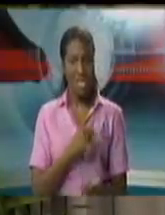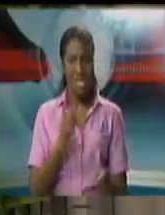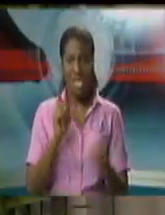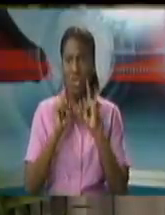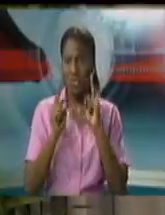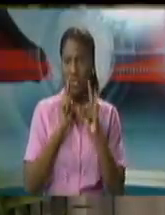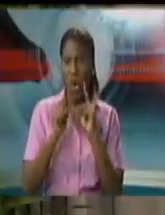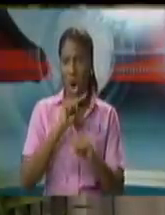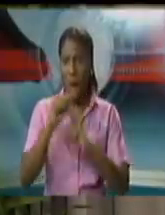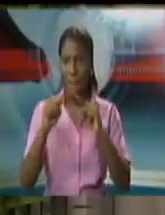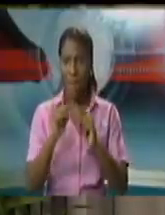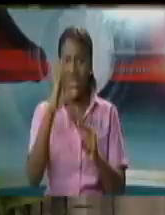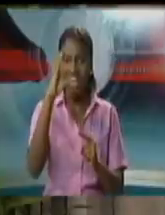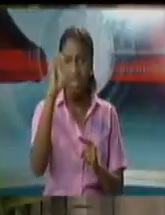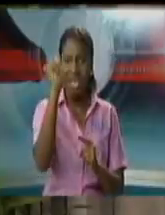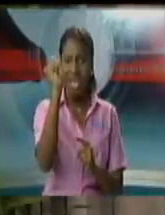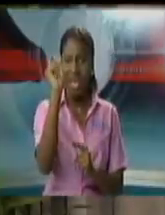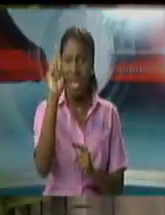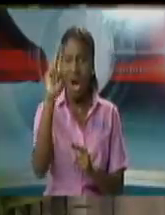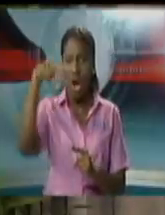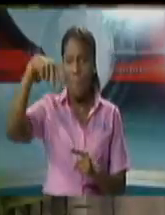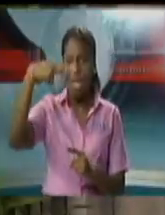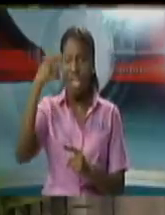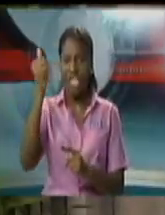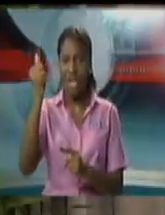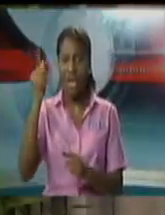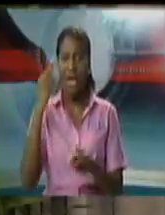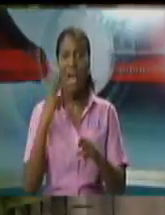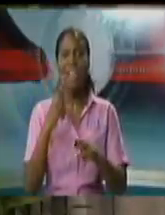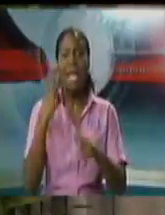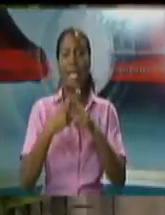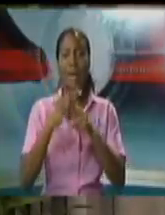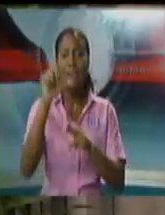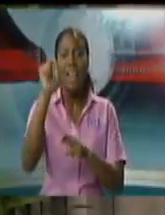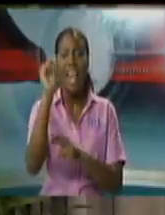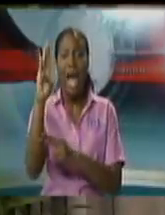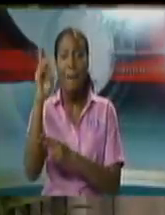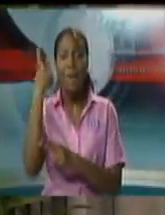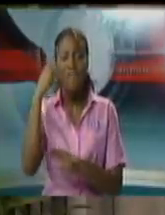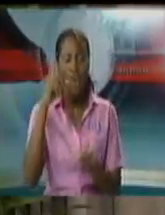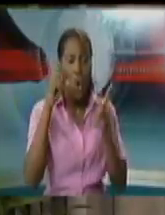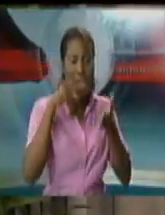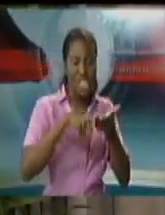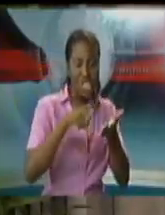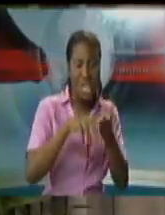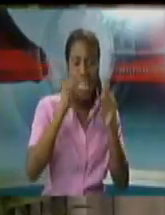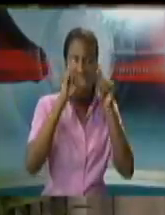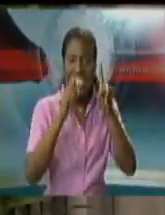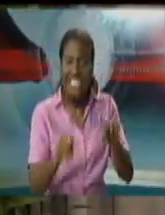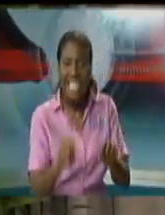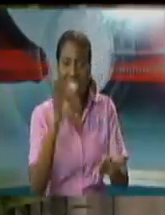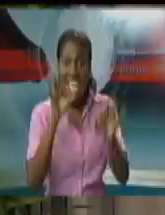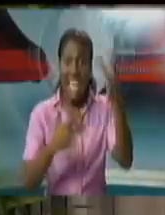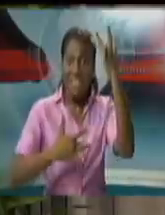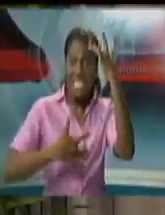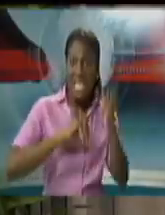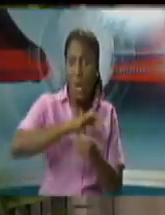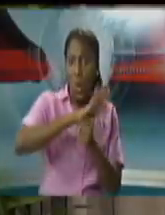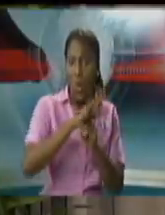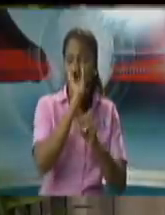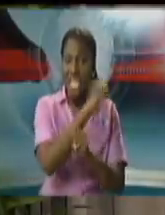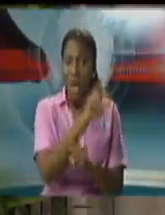was brought into issue. Contrary to blogging and activity on certain web pages,